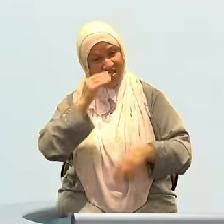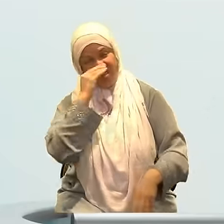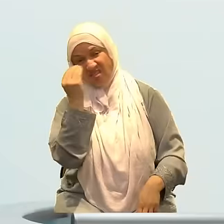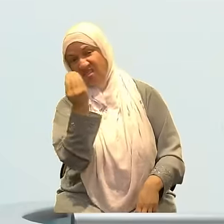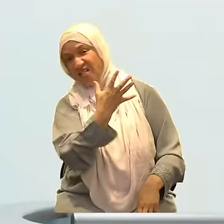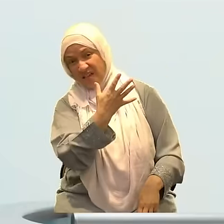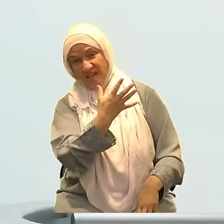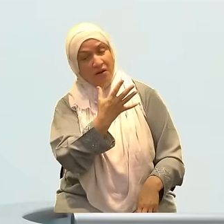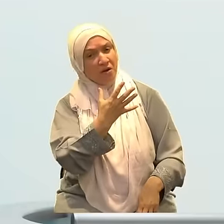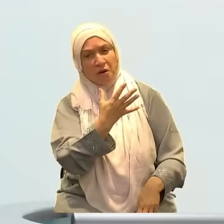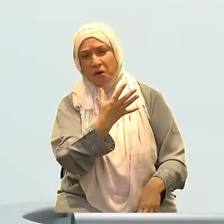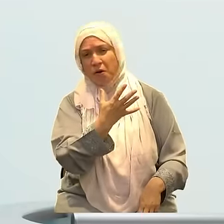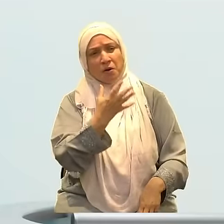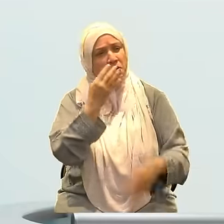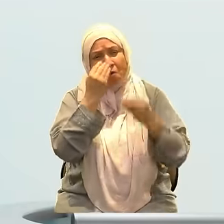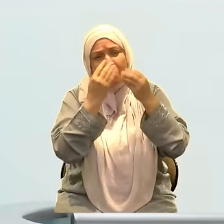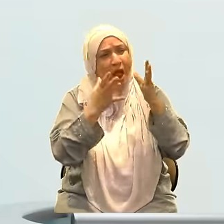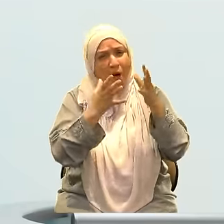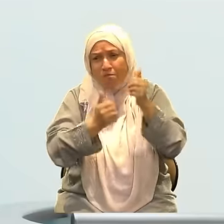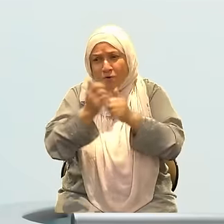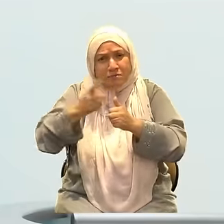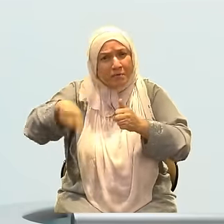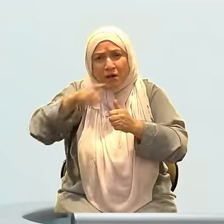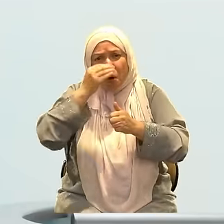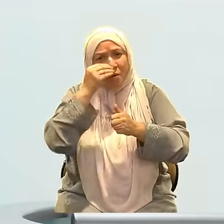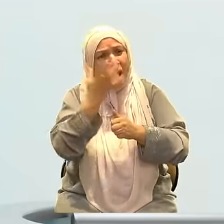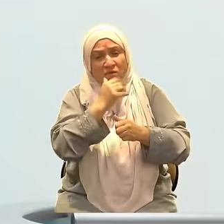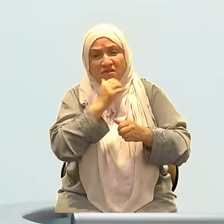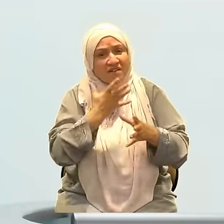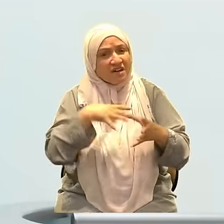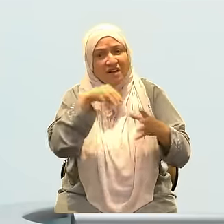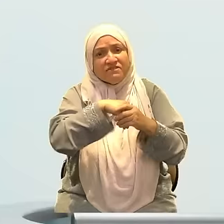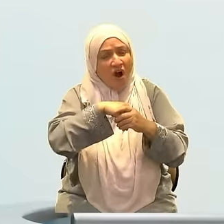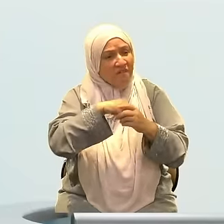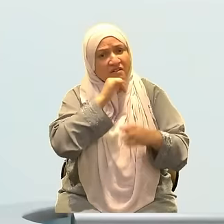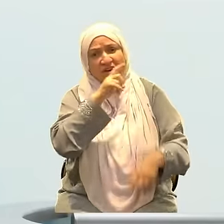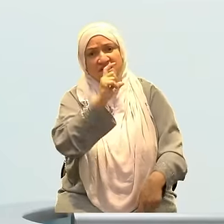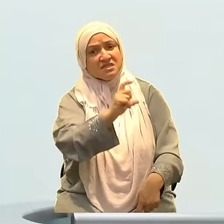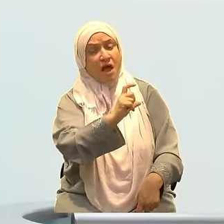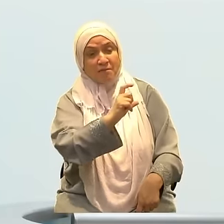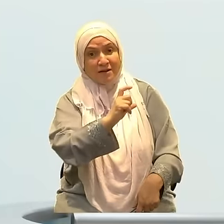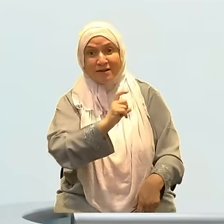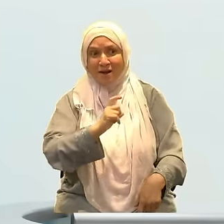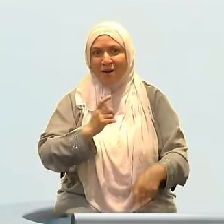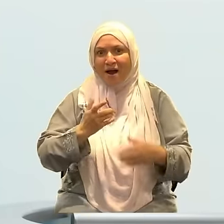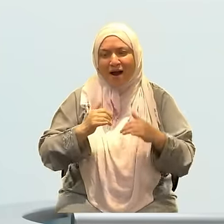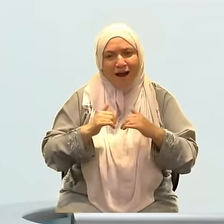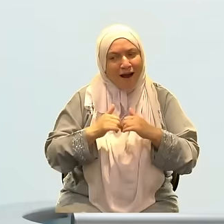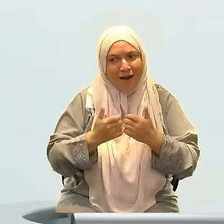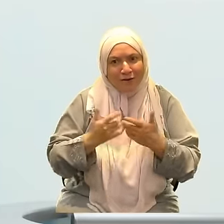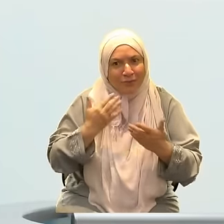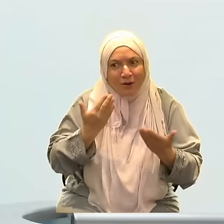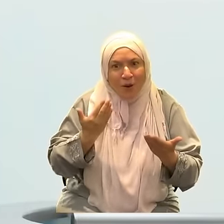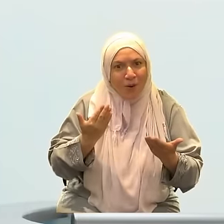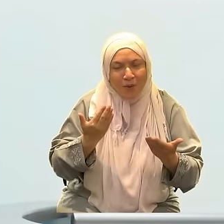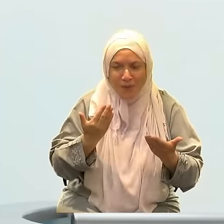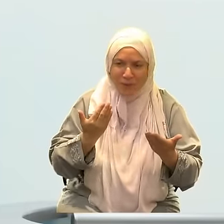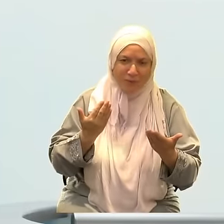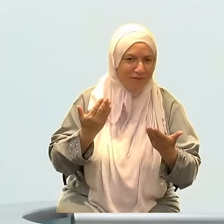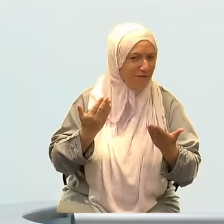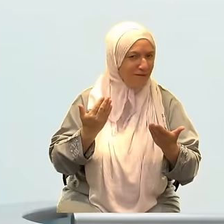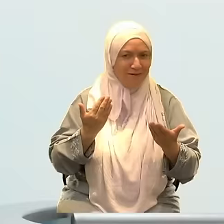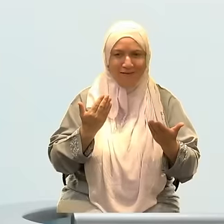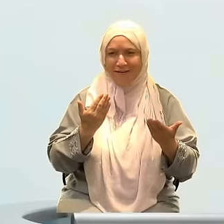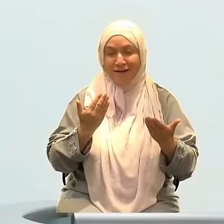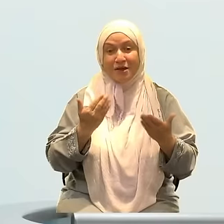enough to get involved. And how do we know that? By the sheer amount of numbers that embraced Islam in Fatih Mecca and the conquest of Mecca.